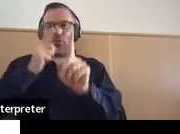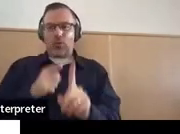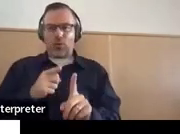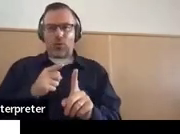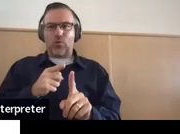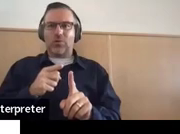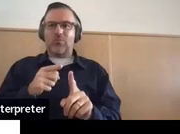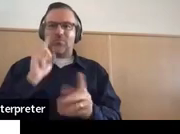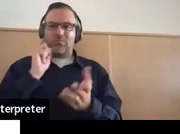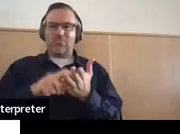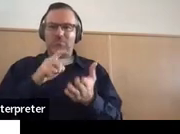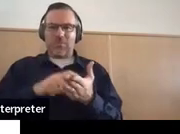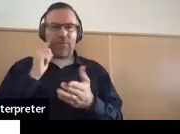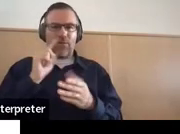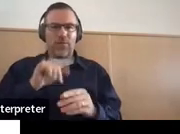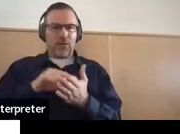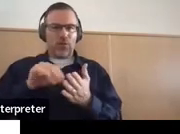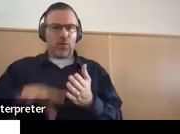for the child.